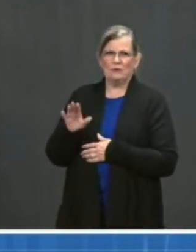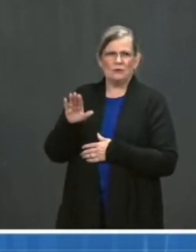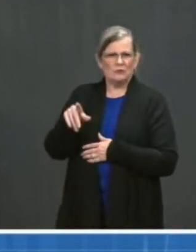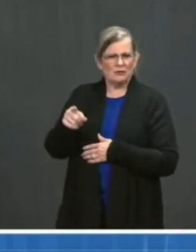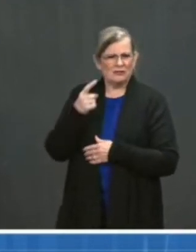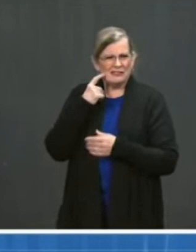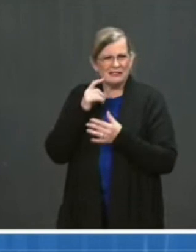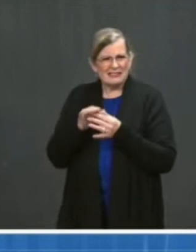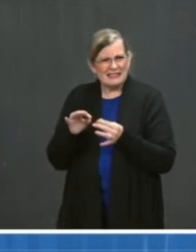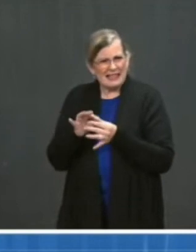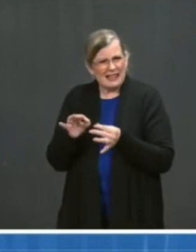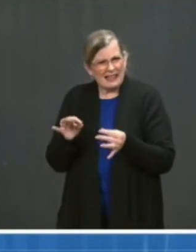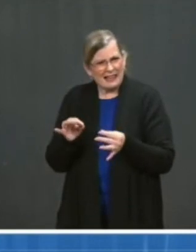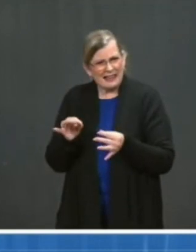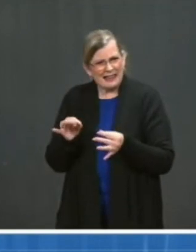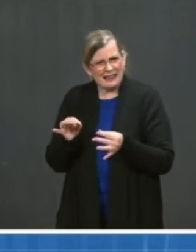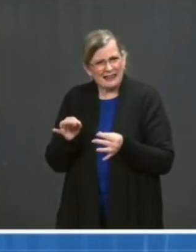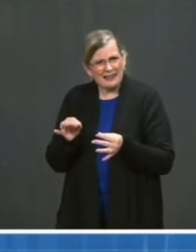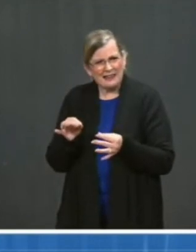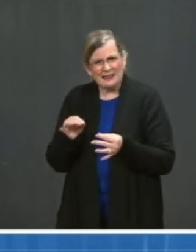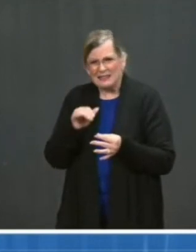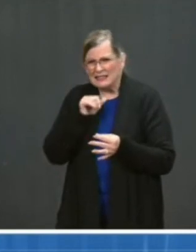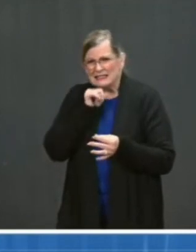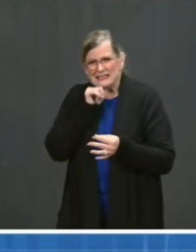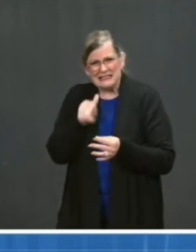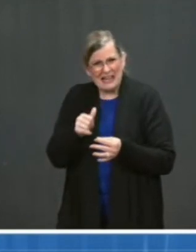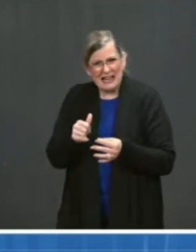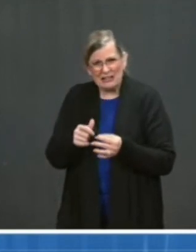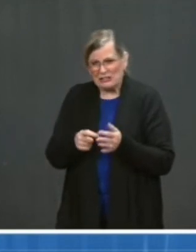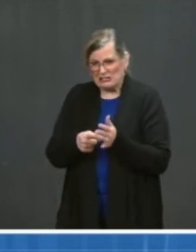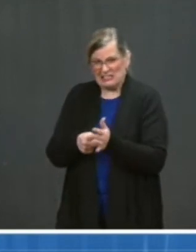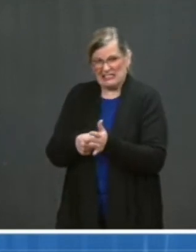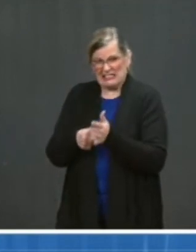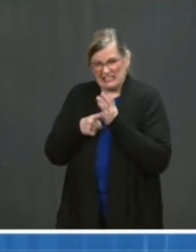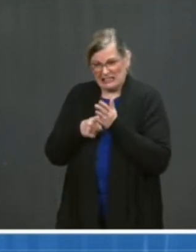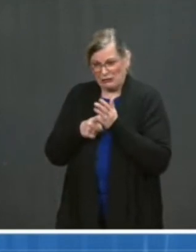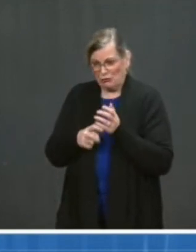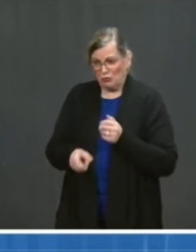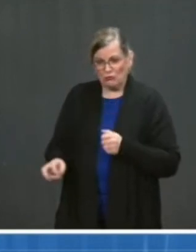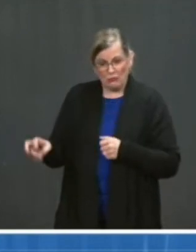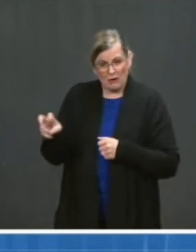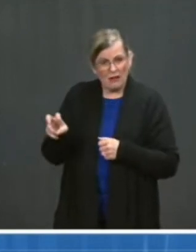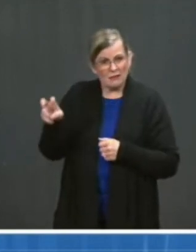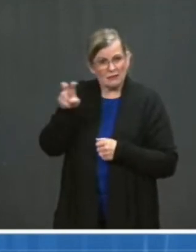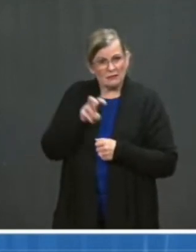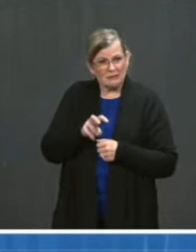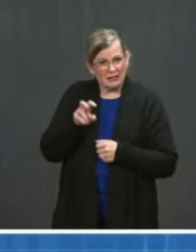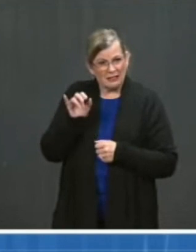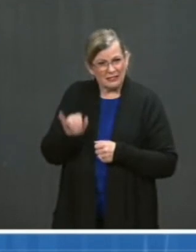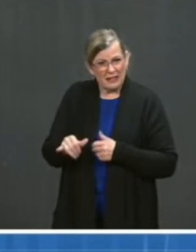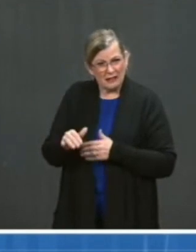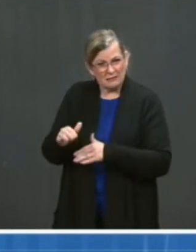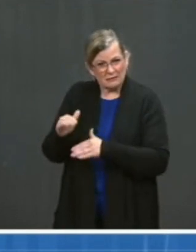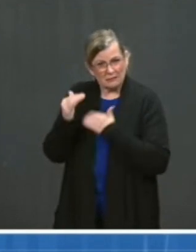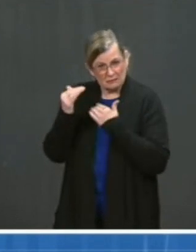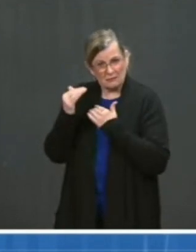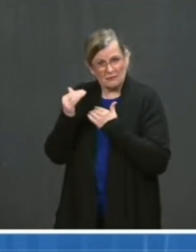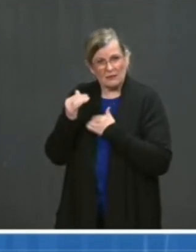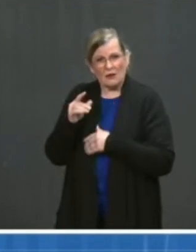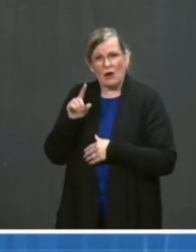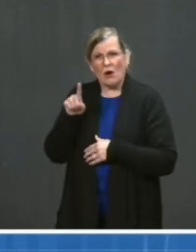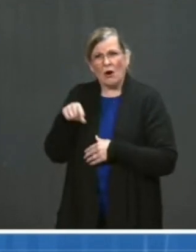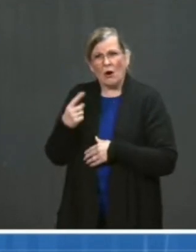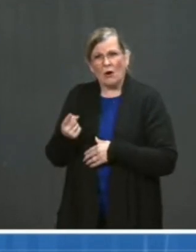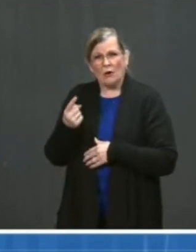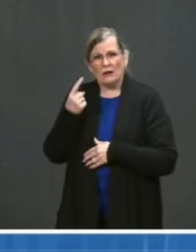vaccinated people. Another, Andy Slavik tweeted something similar. The written report doesn't say that. Can you just